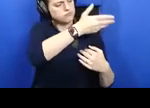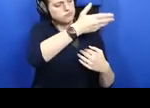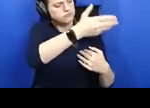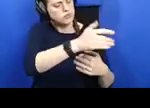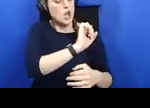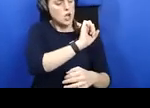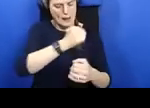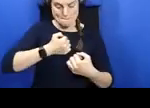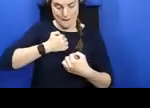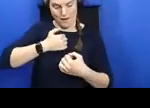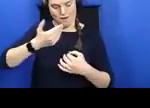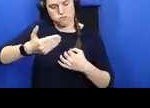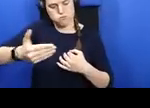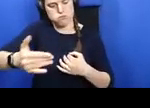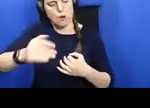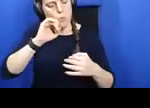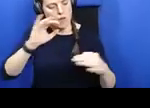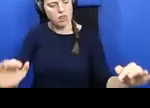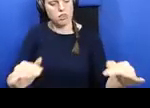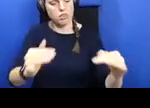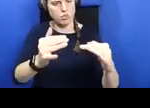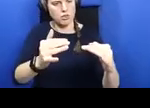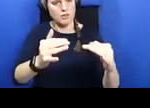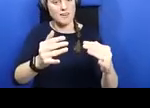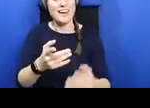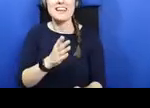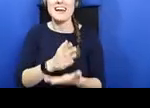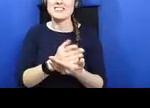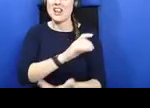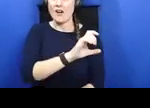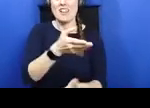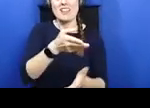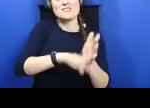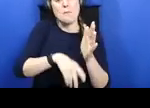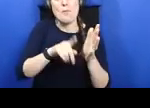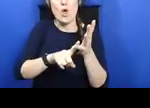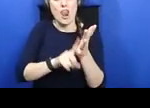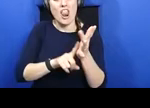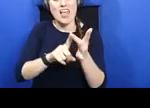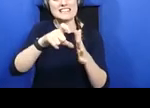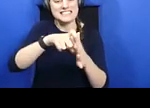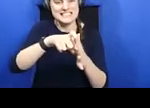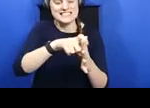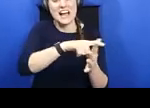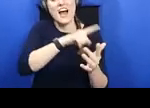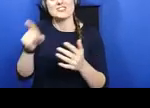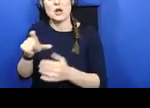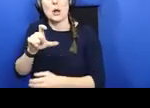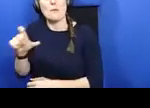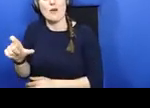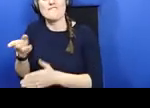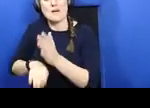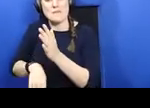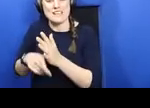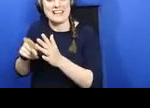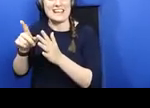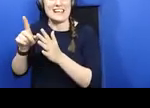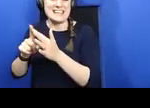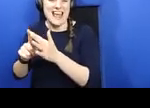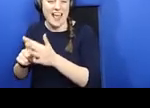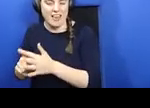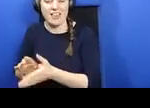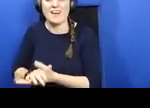so Kovgal is of the Ollid, that group that I mentioned earlier, Colm Cilla is of the Een Yael. And